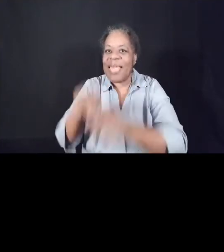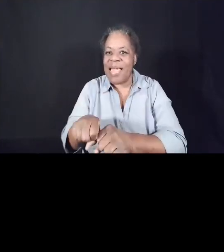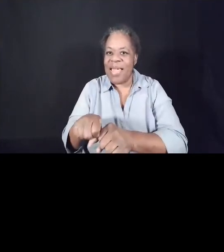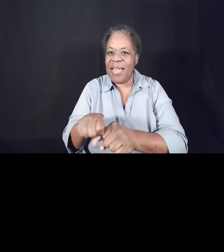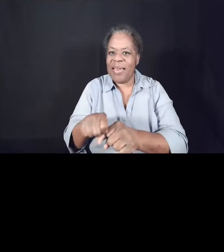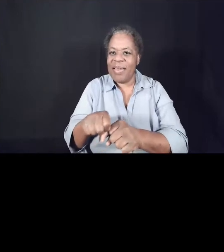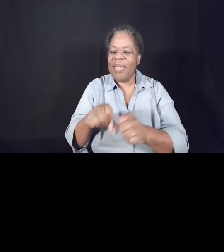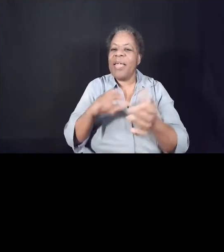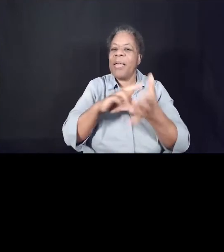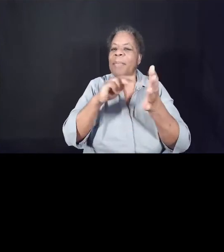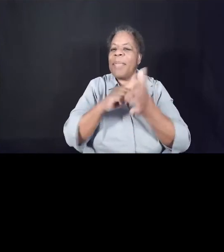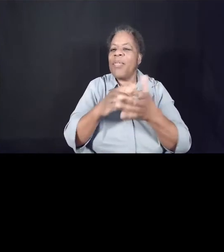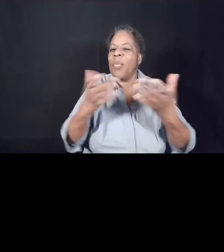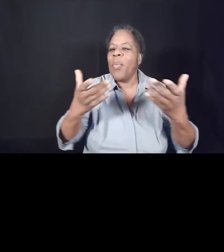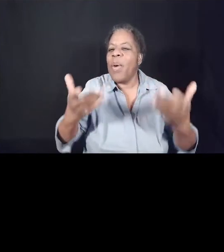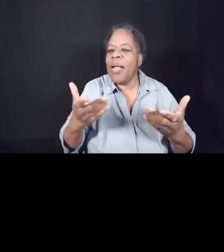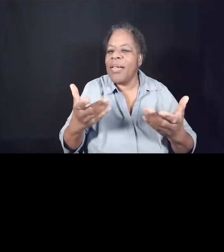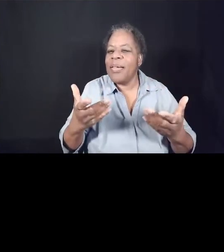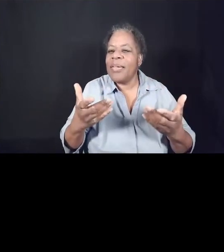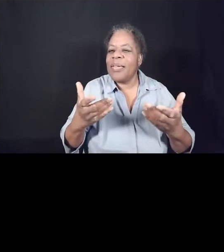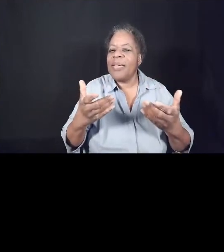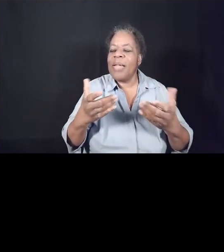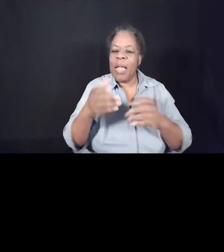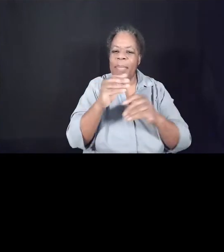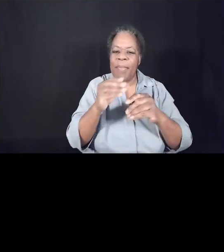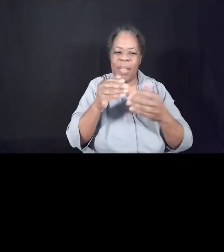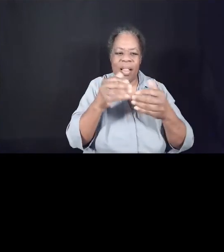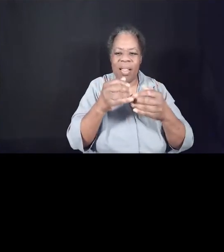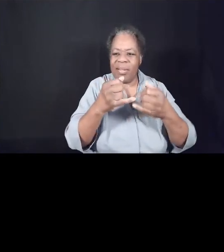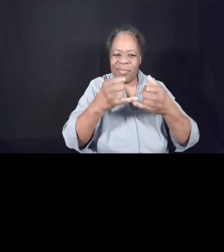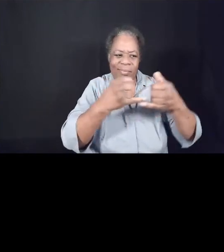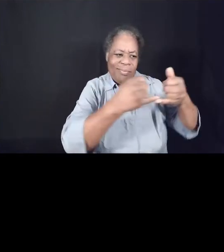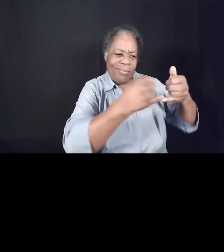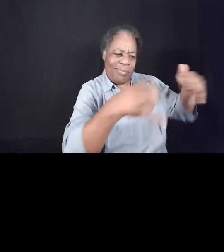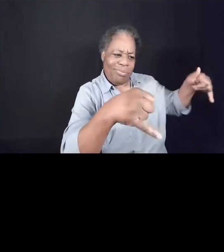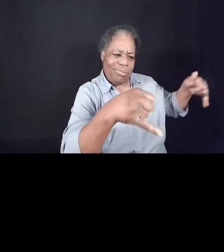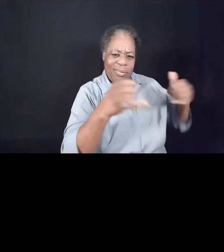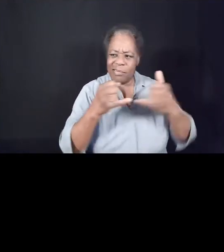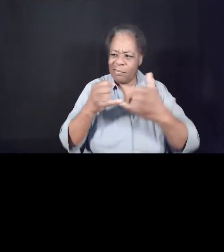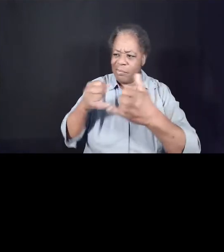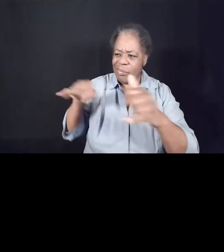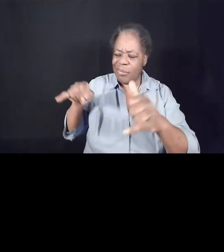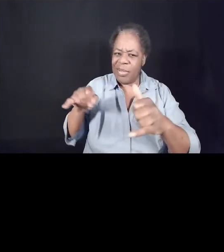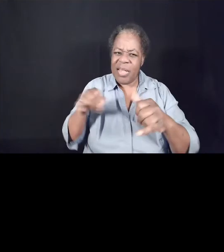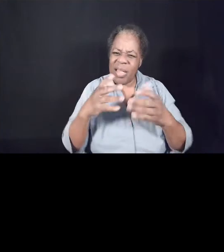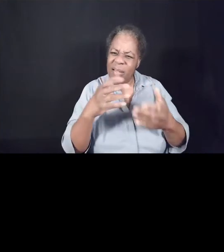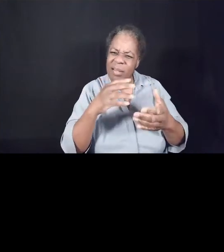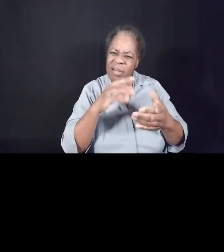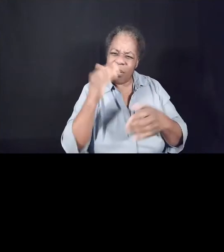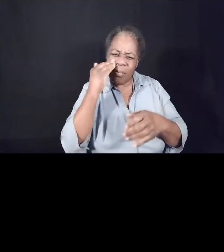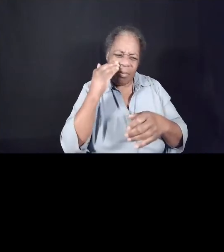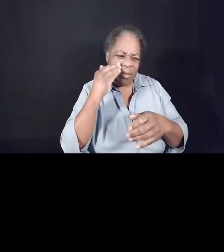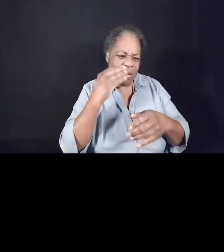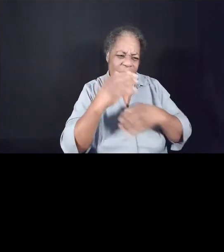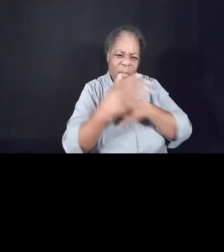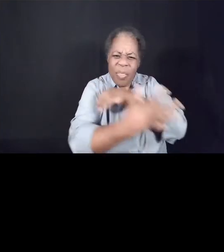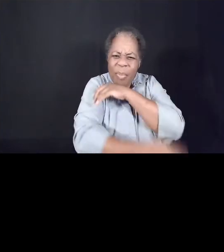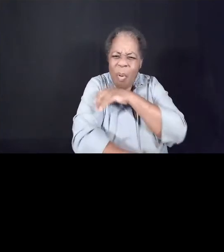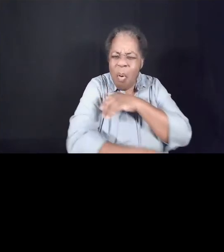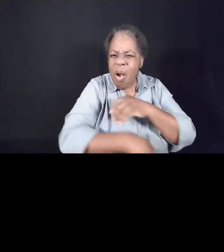sometimes call marginalized people. The materially poor, the vulnerable,